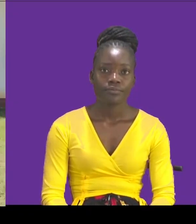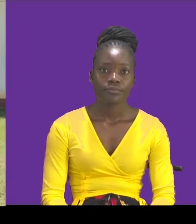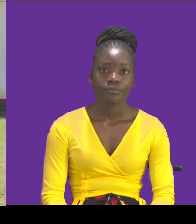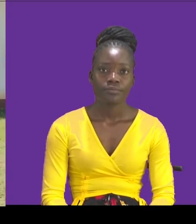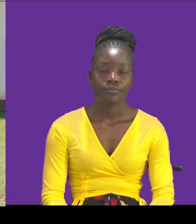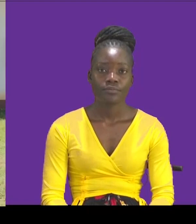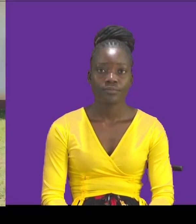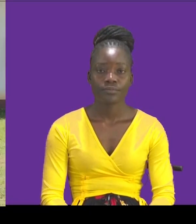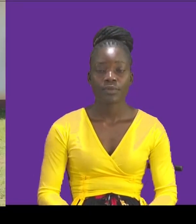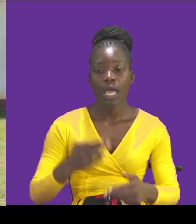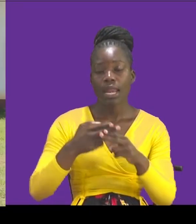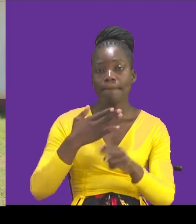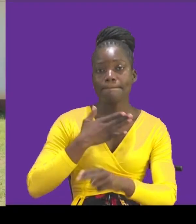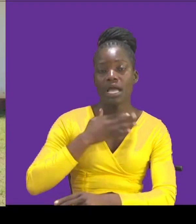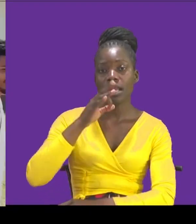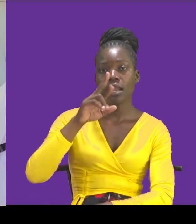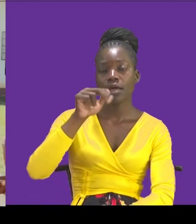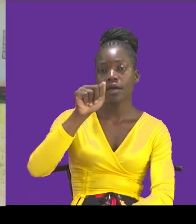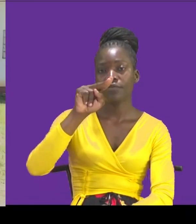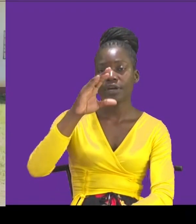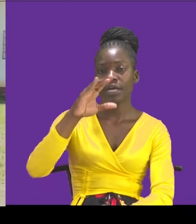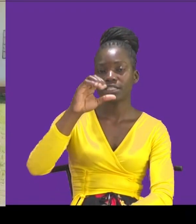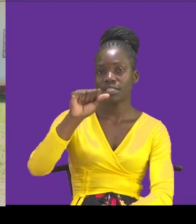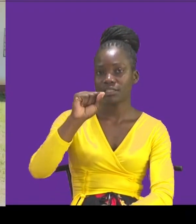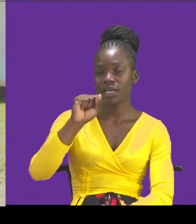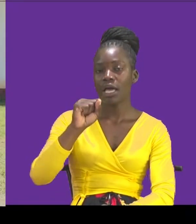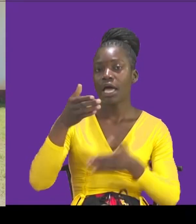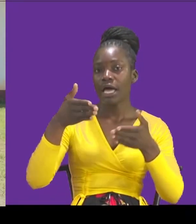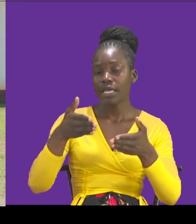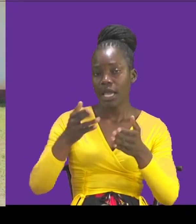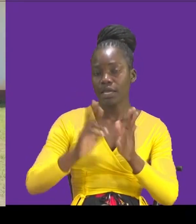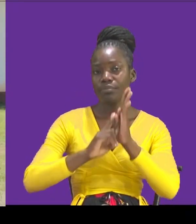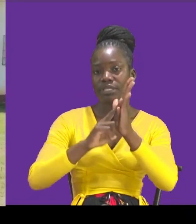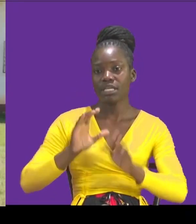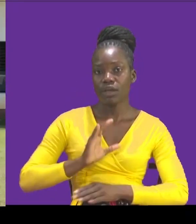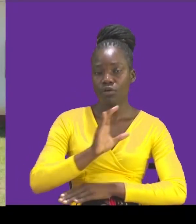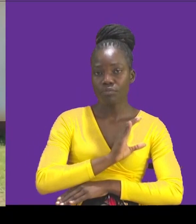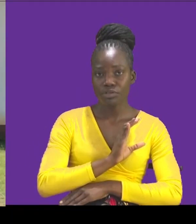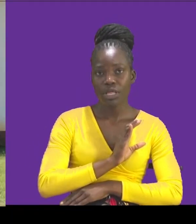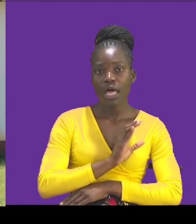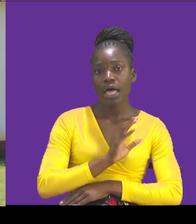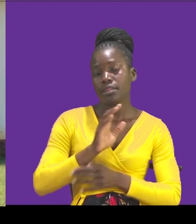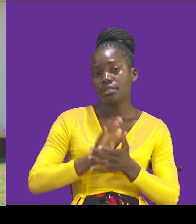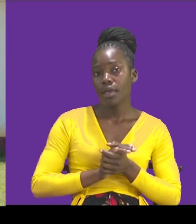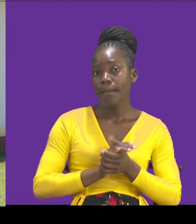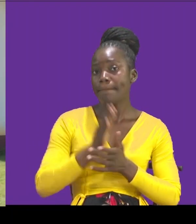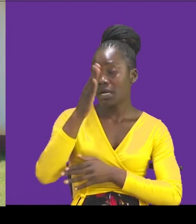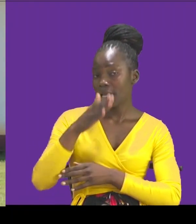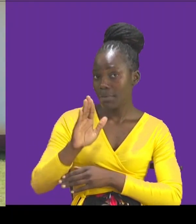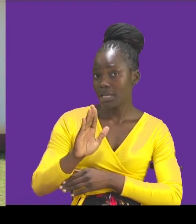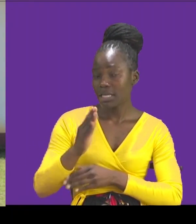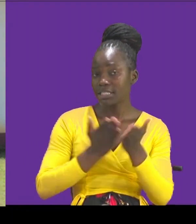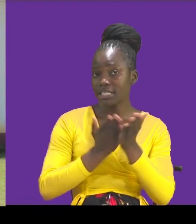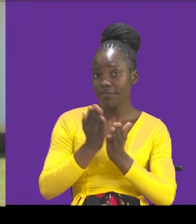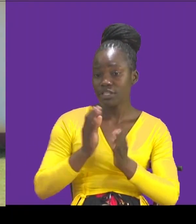My name is Francis Aganda. I'm here representing Commissioner Amishi Juma Mboko at the Parliamentary Service Commissioner. And